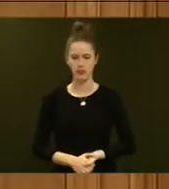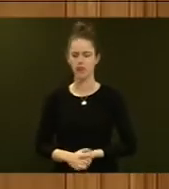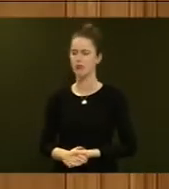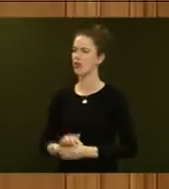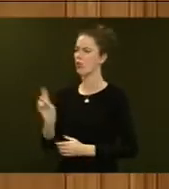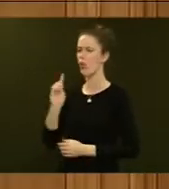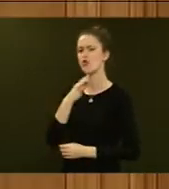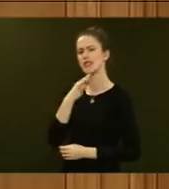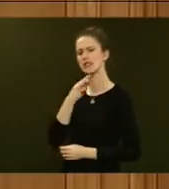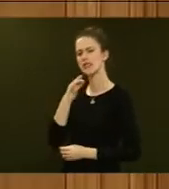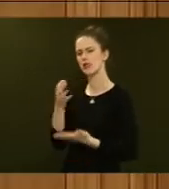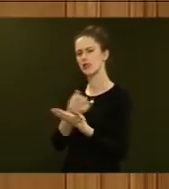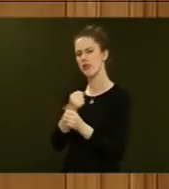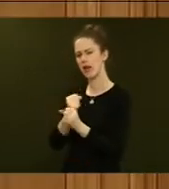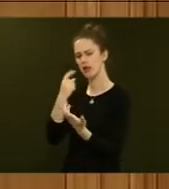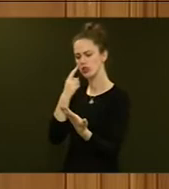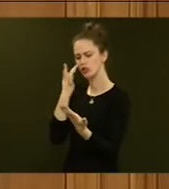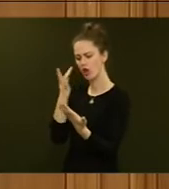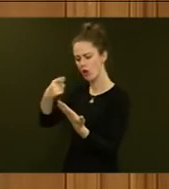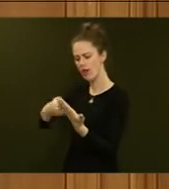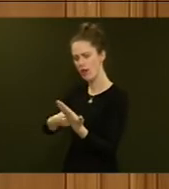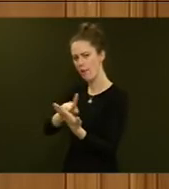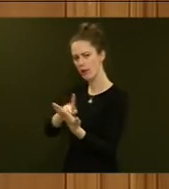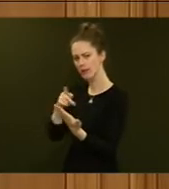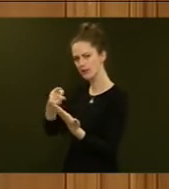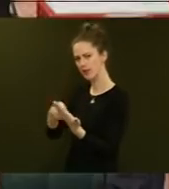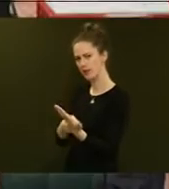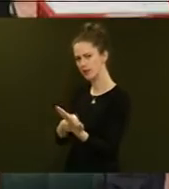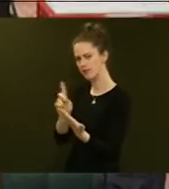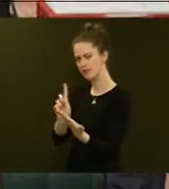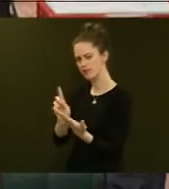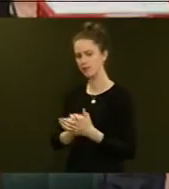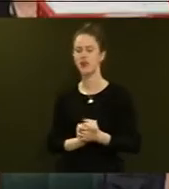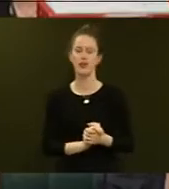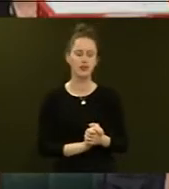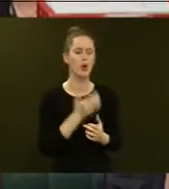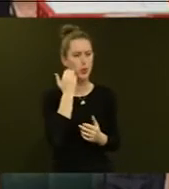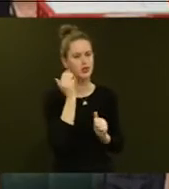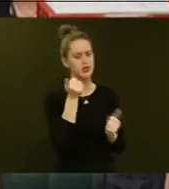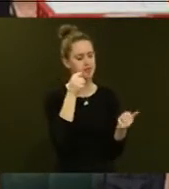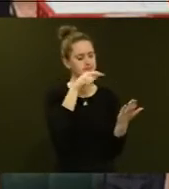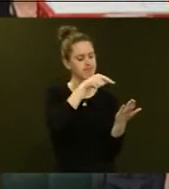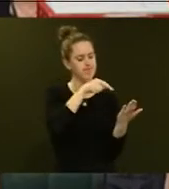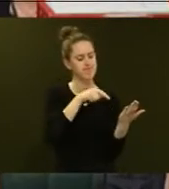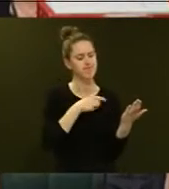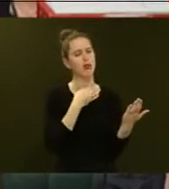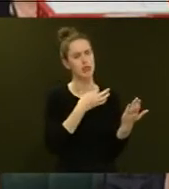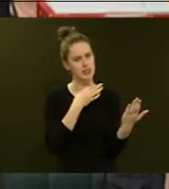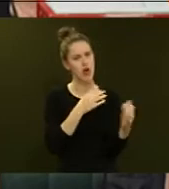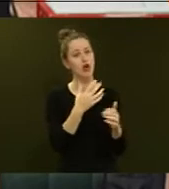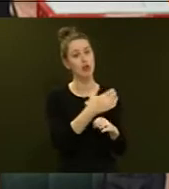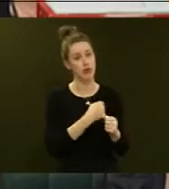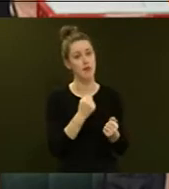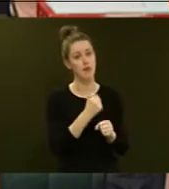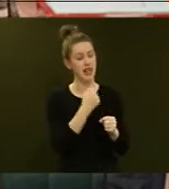The Reserve Bank